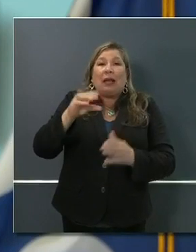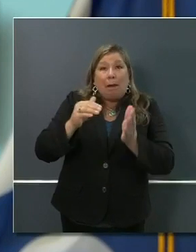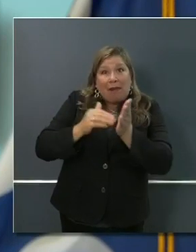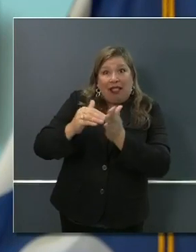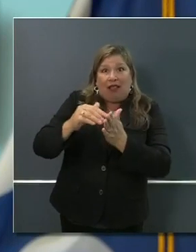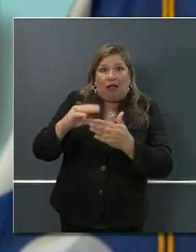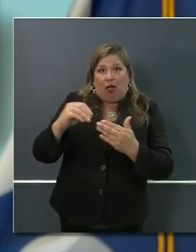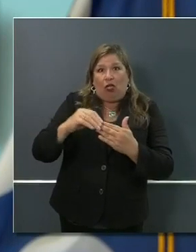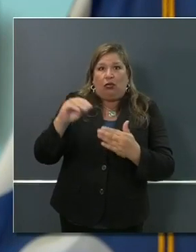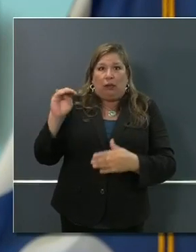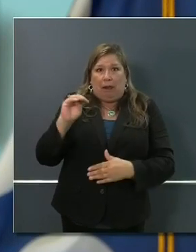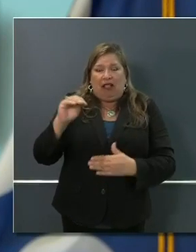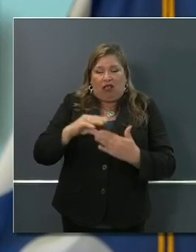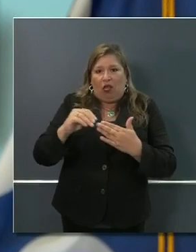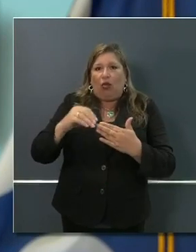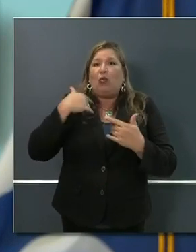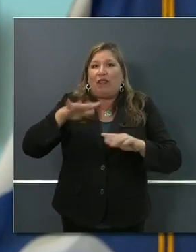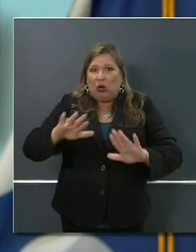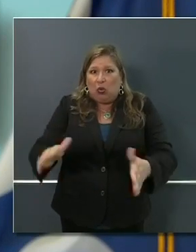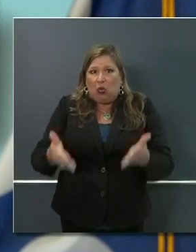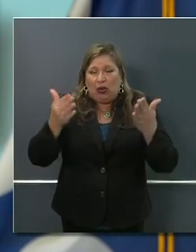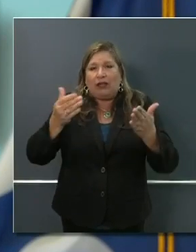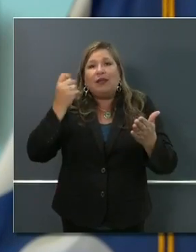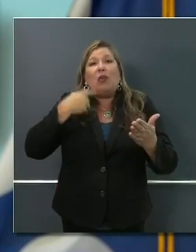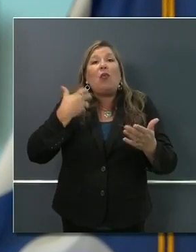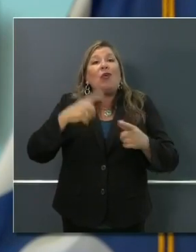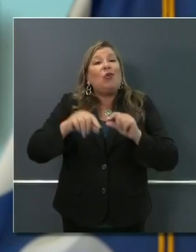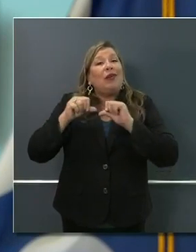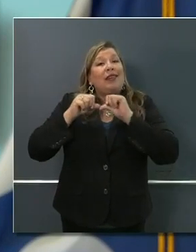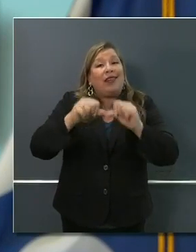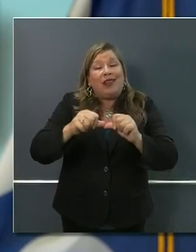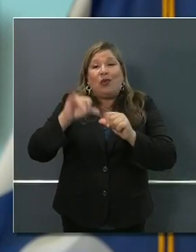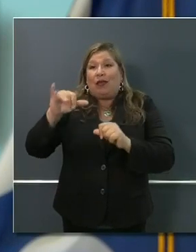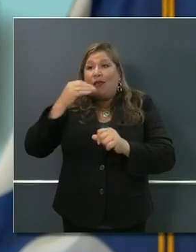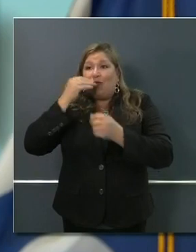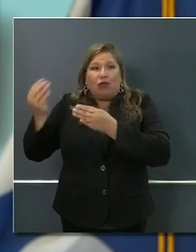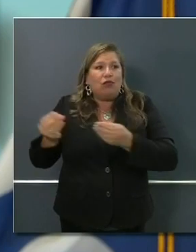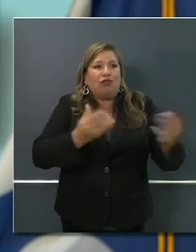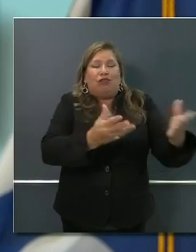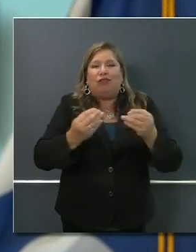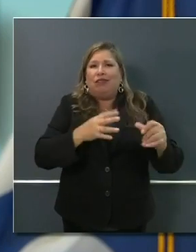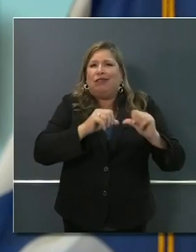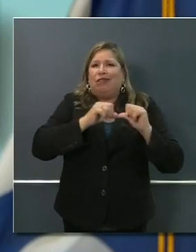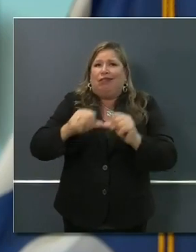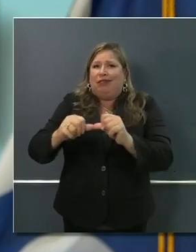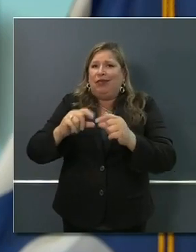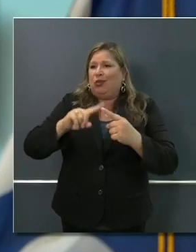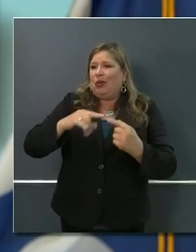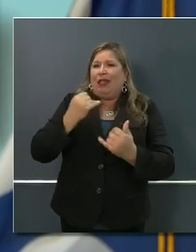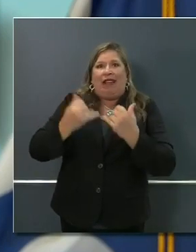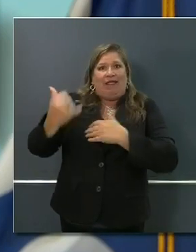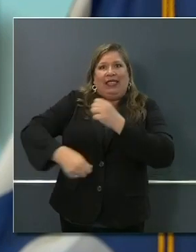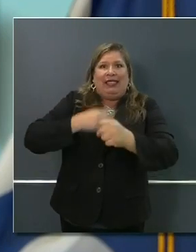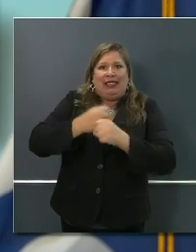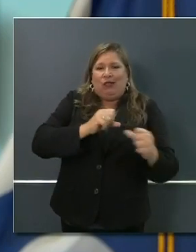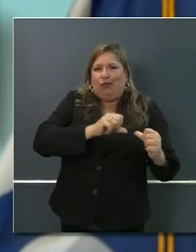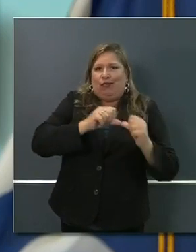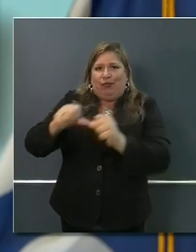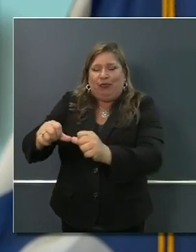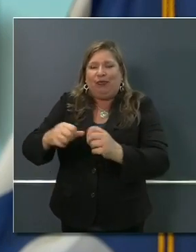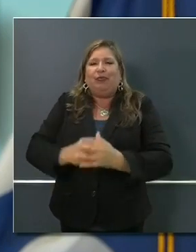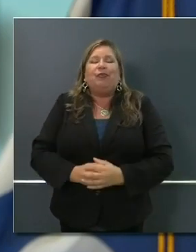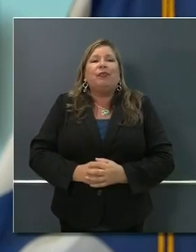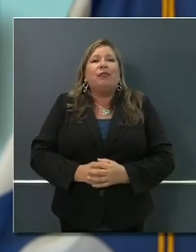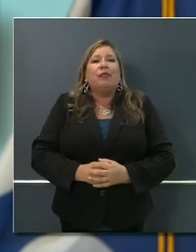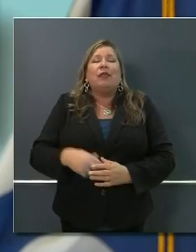the end of the year. And we are blessed to have philanthropy, including Kat Taylor, who's been passionate in